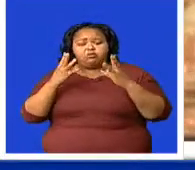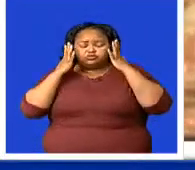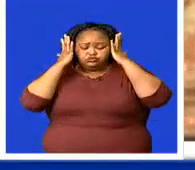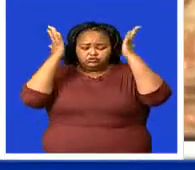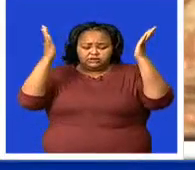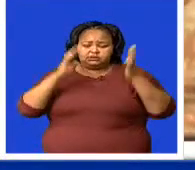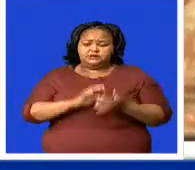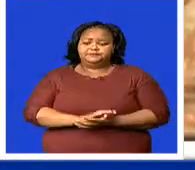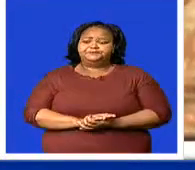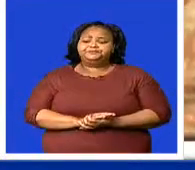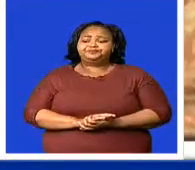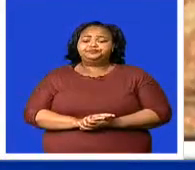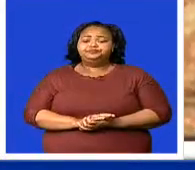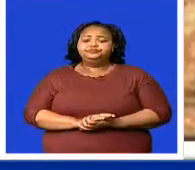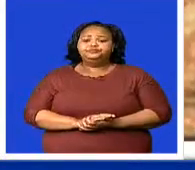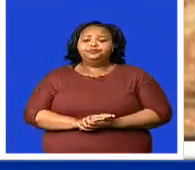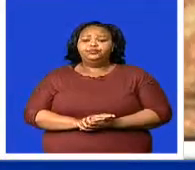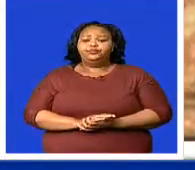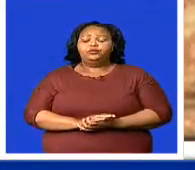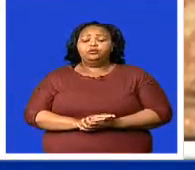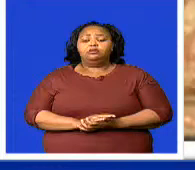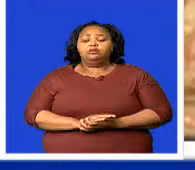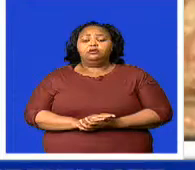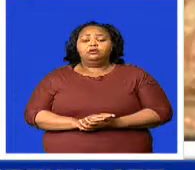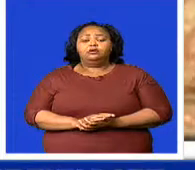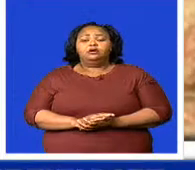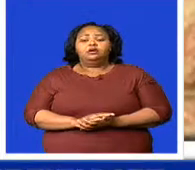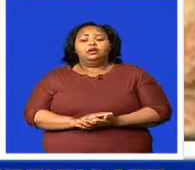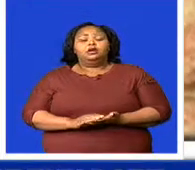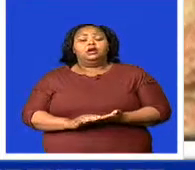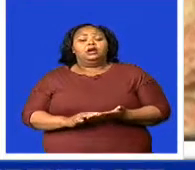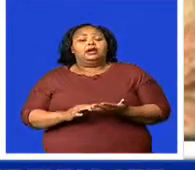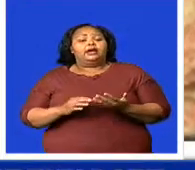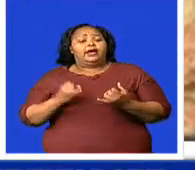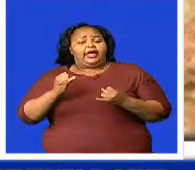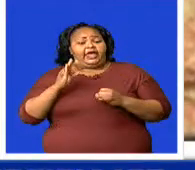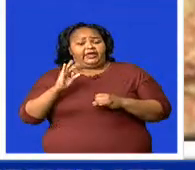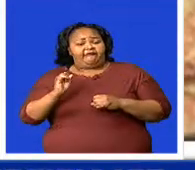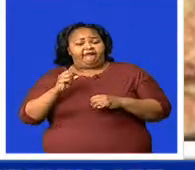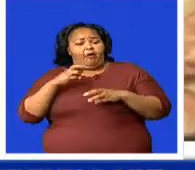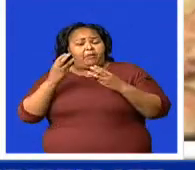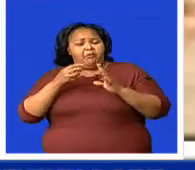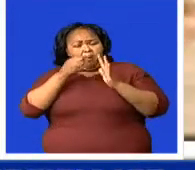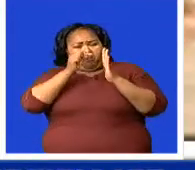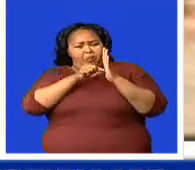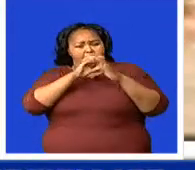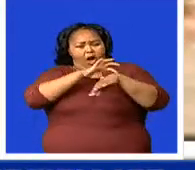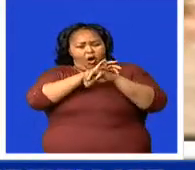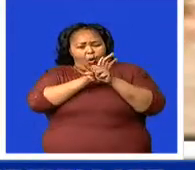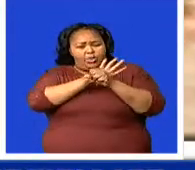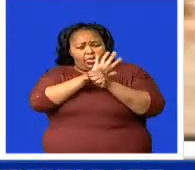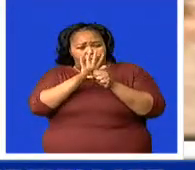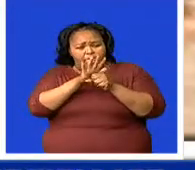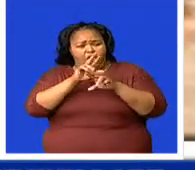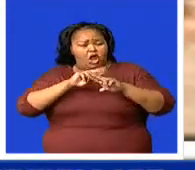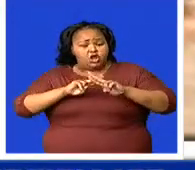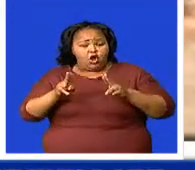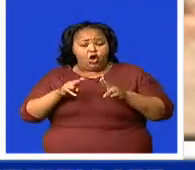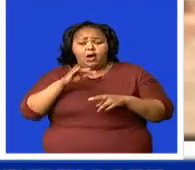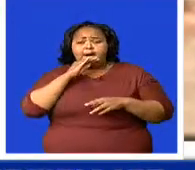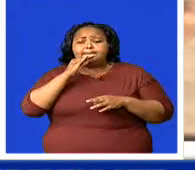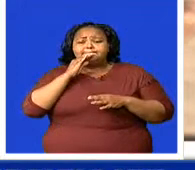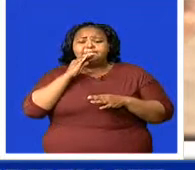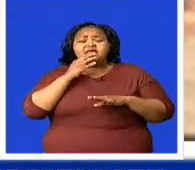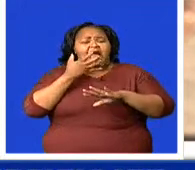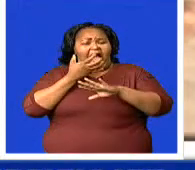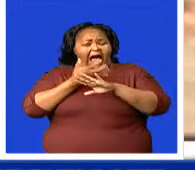system, it will be difficult to ensure the kingdom's protection. He says it is through partnerships and support from the health sector